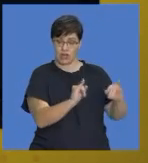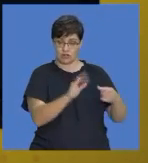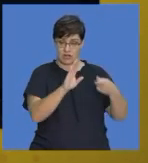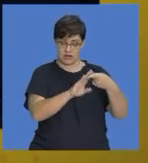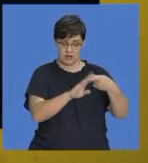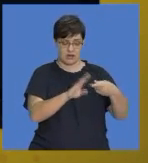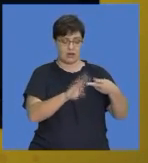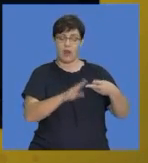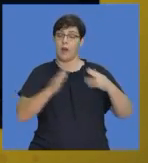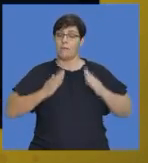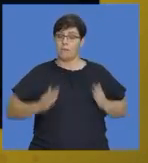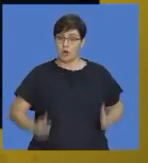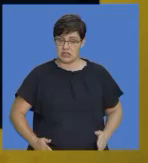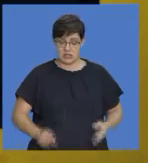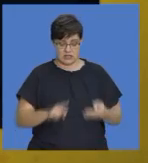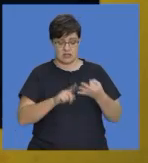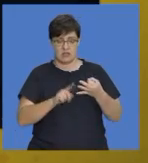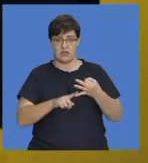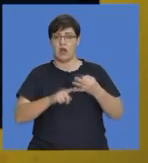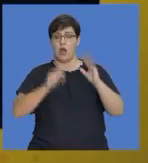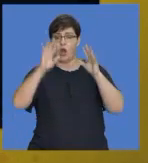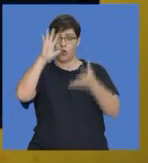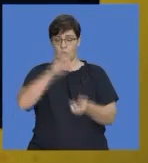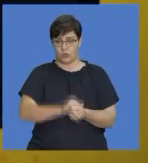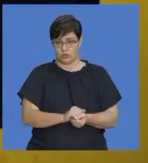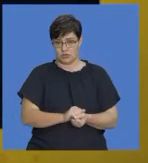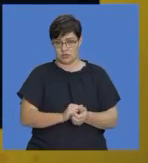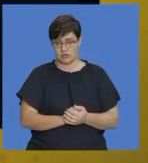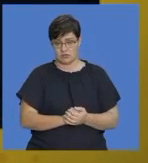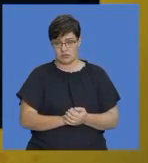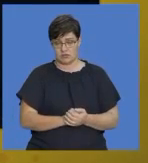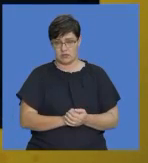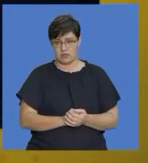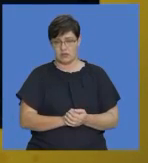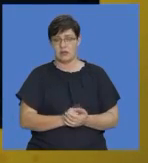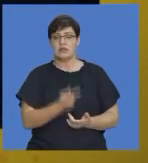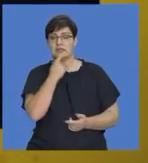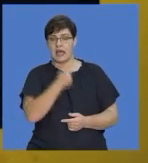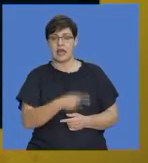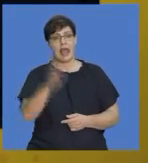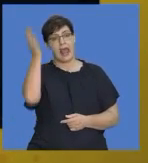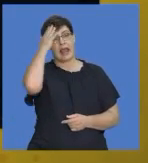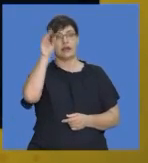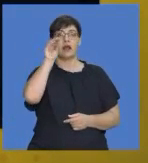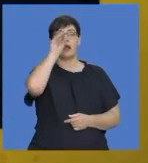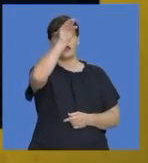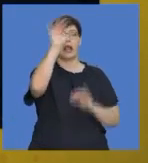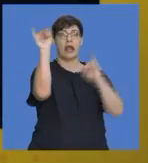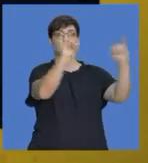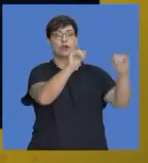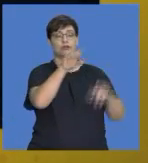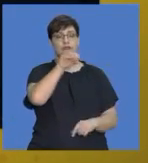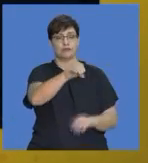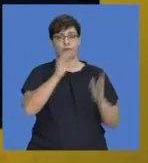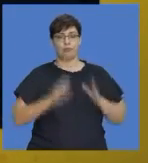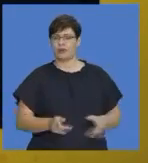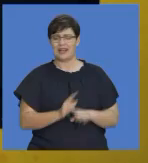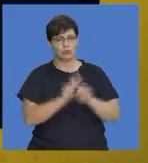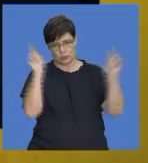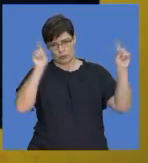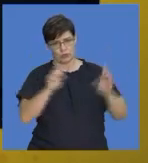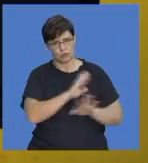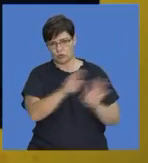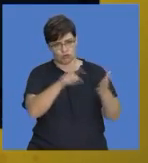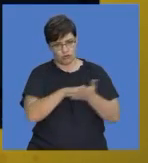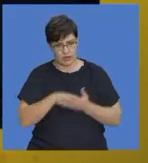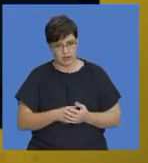a body and it has a conclusion. Please do not indicate these as headings in your final essay. It is not required. Remember,